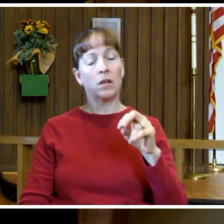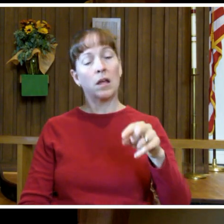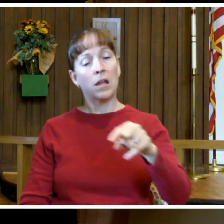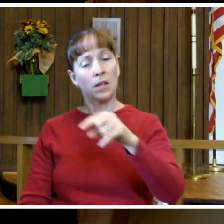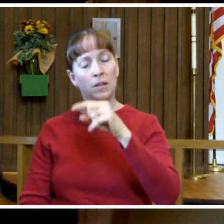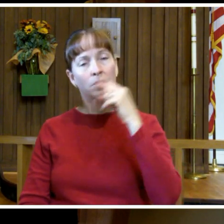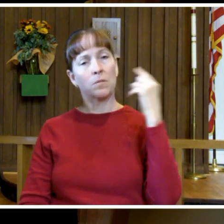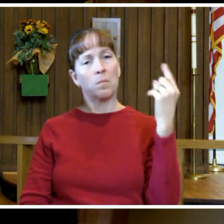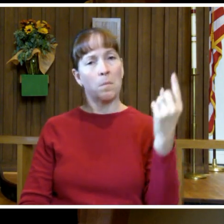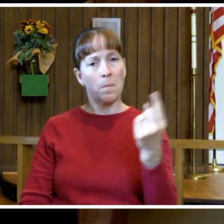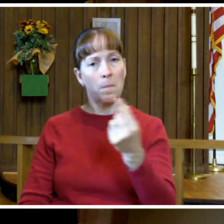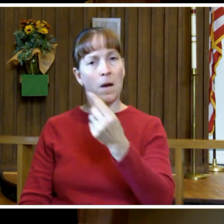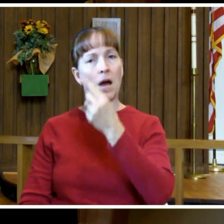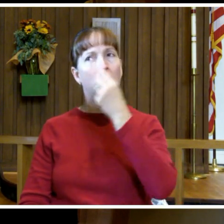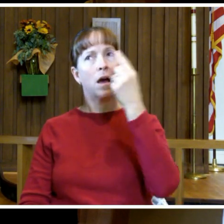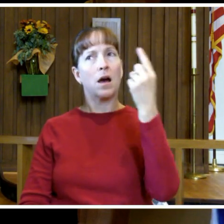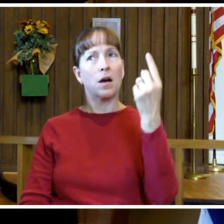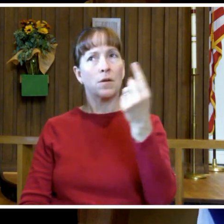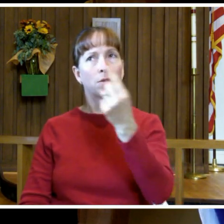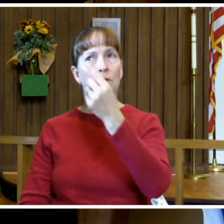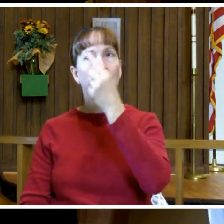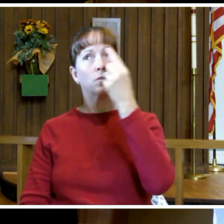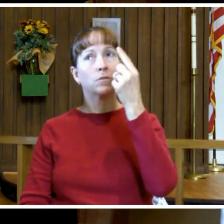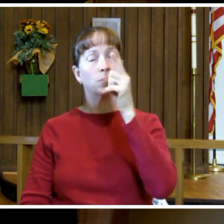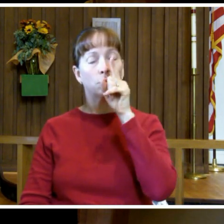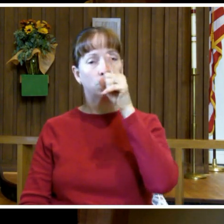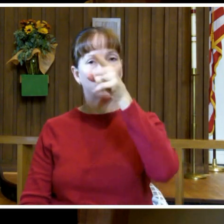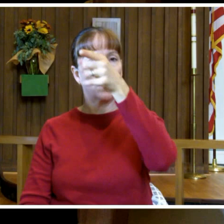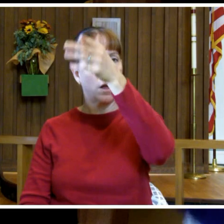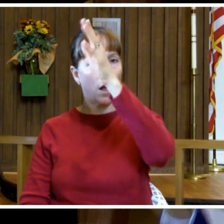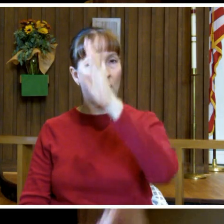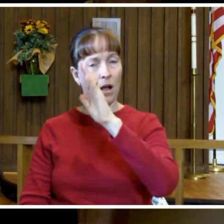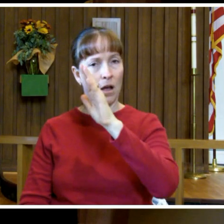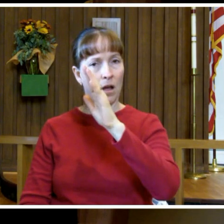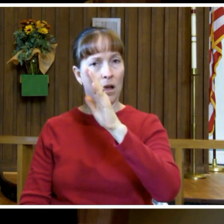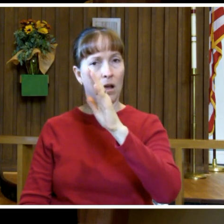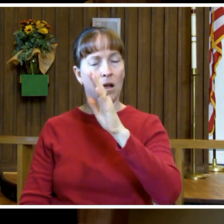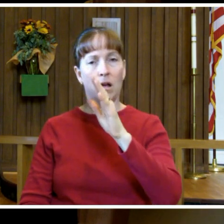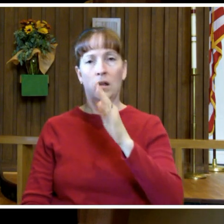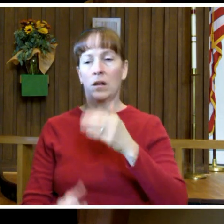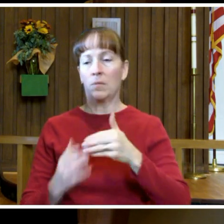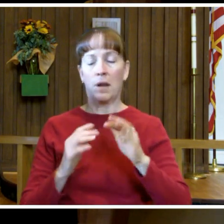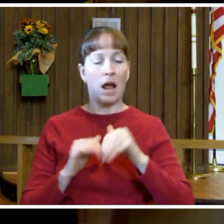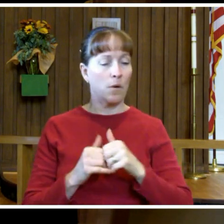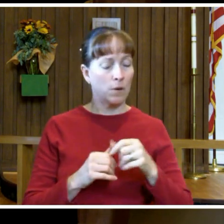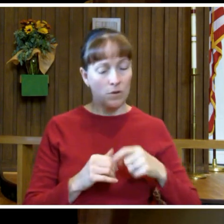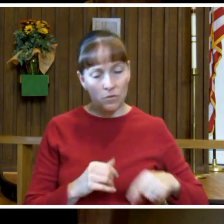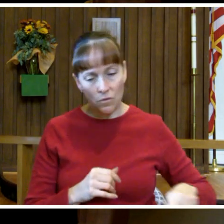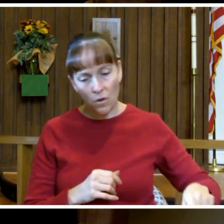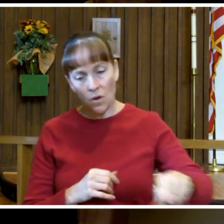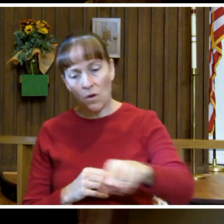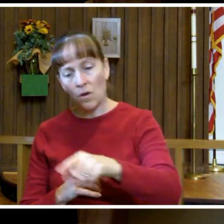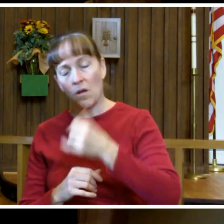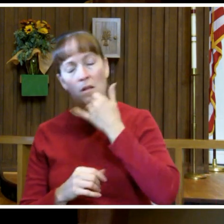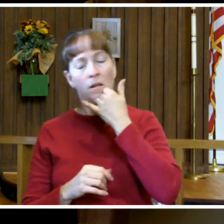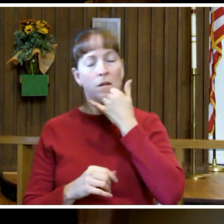ultimately leading to God. However we wander, however we err,